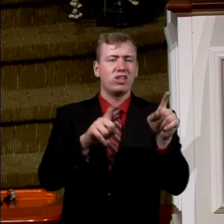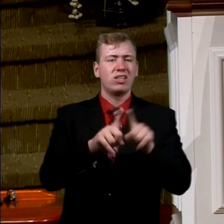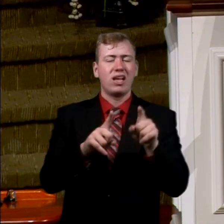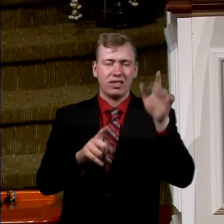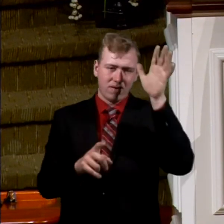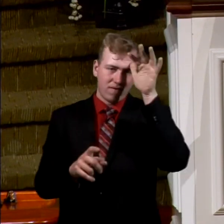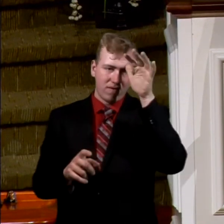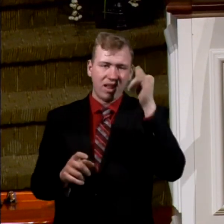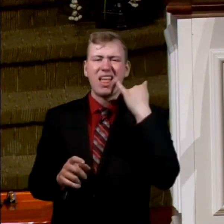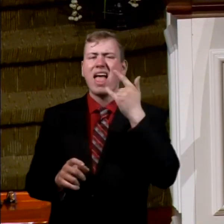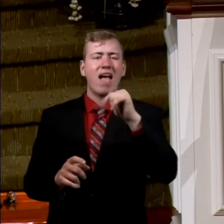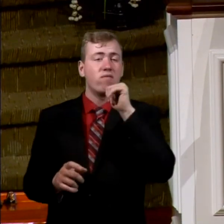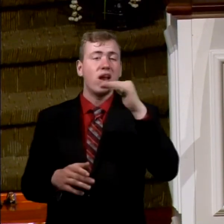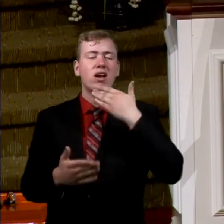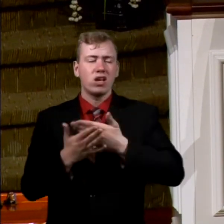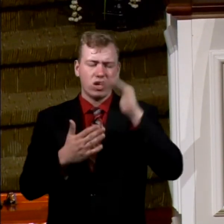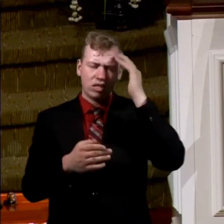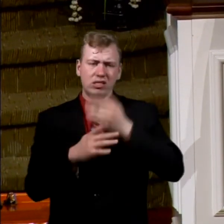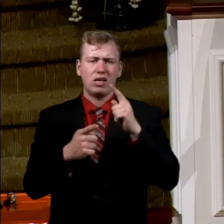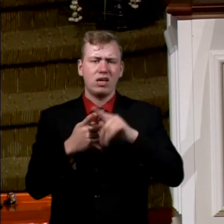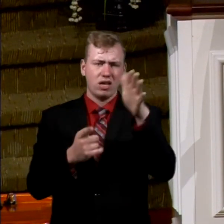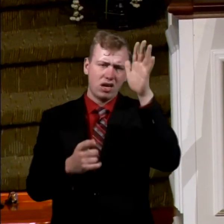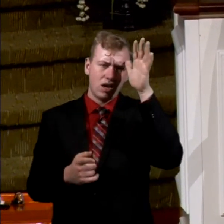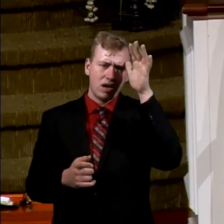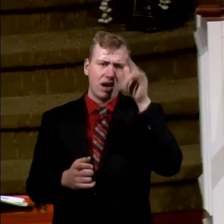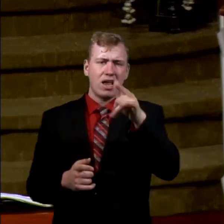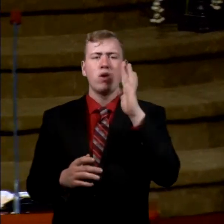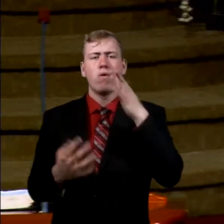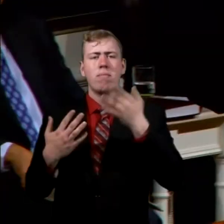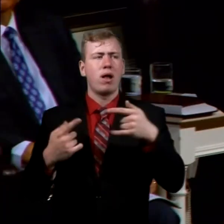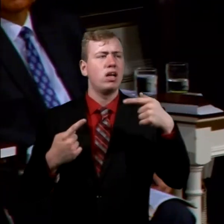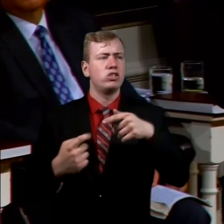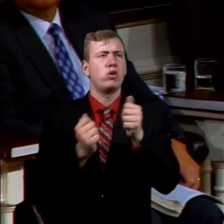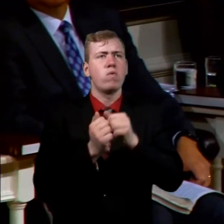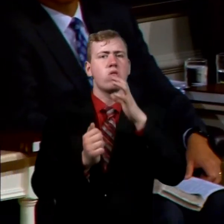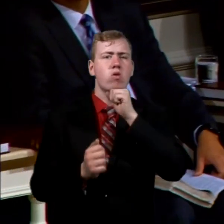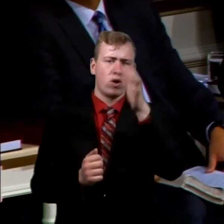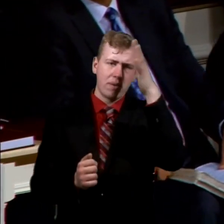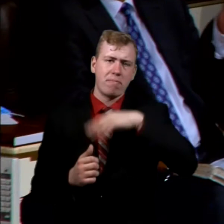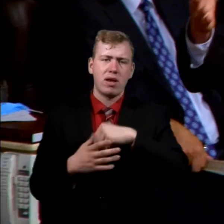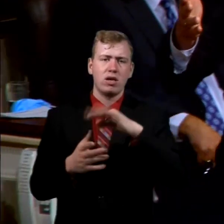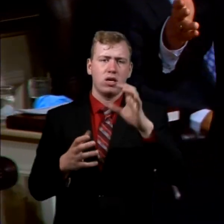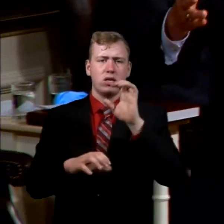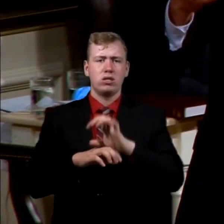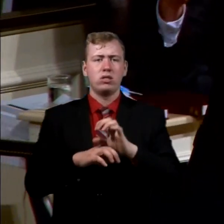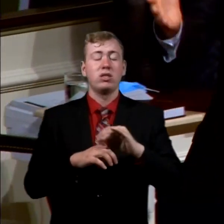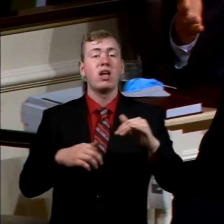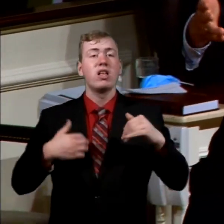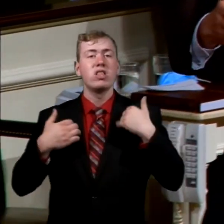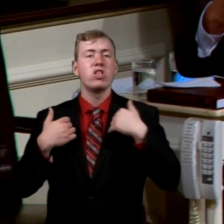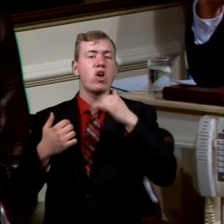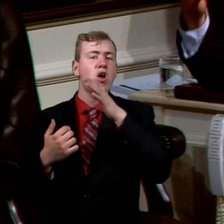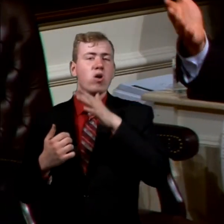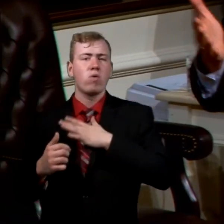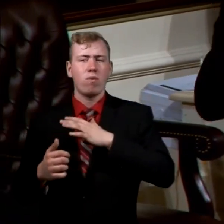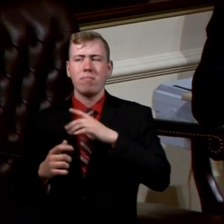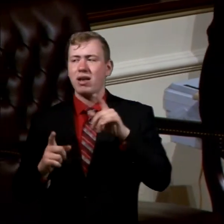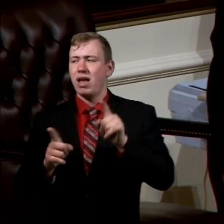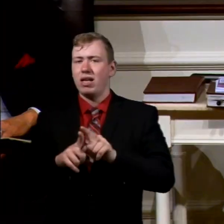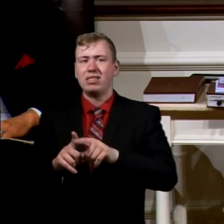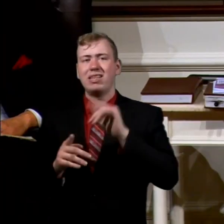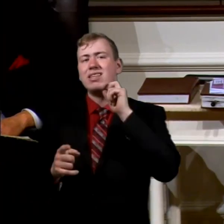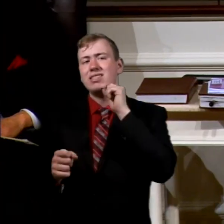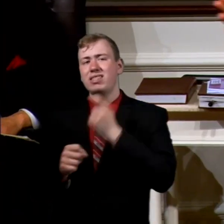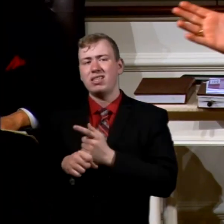Well, if you're not a good son to your dad, you're probably going to struggle with the older men in your church. The younger women, like your sisters, if you're not a good